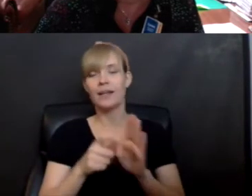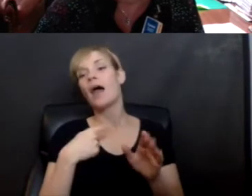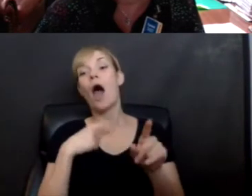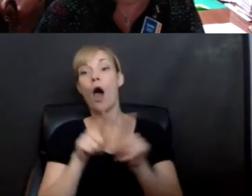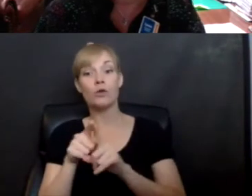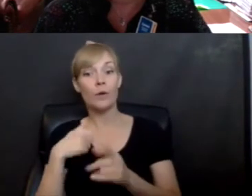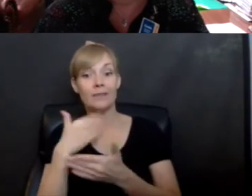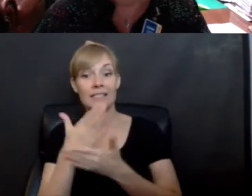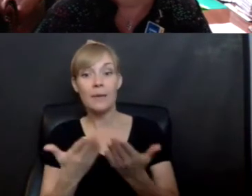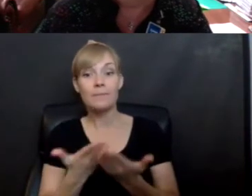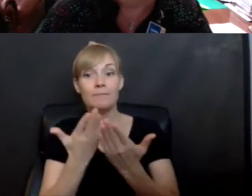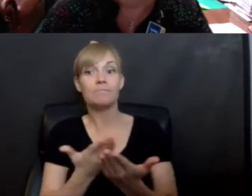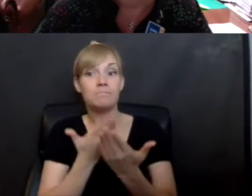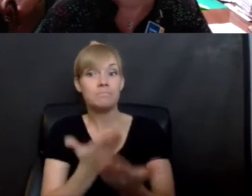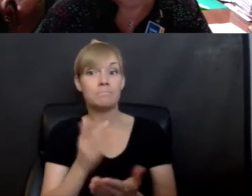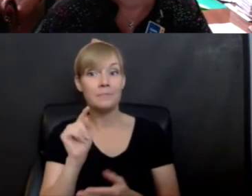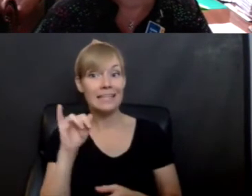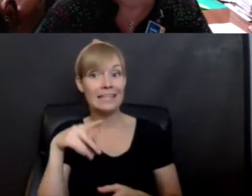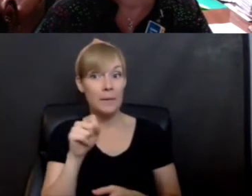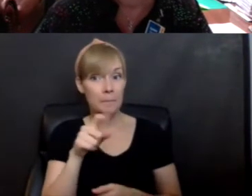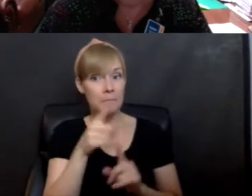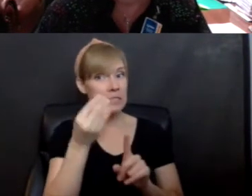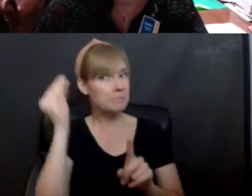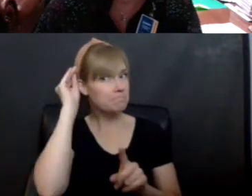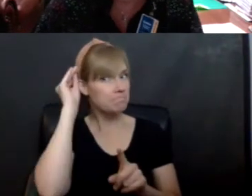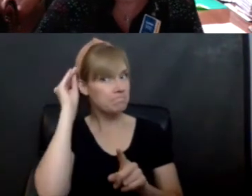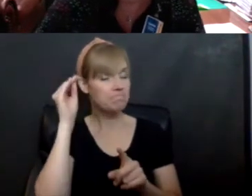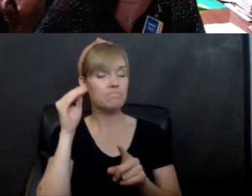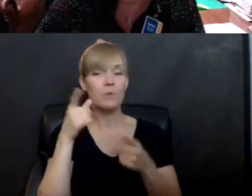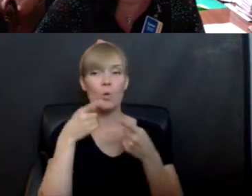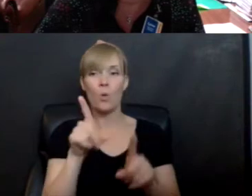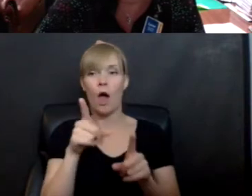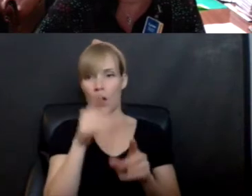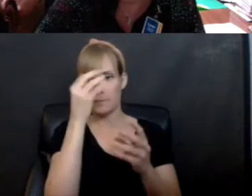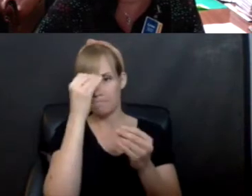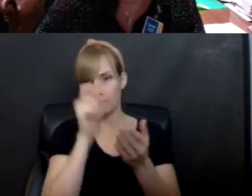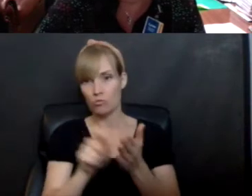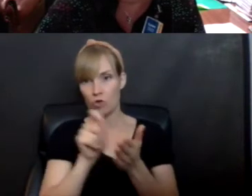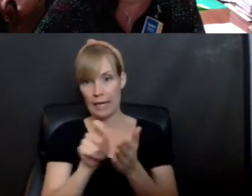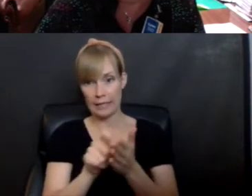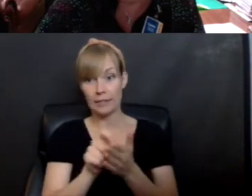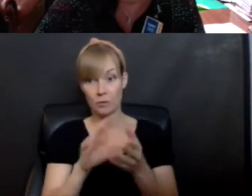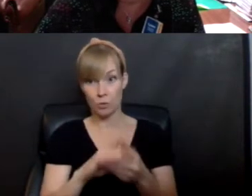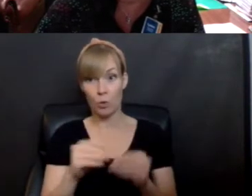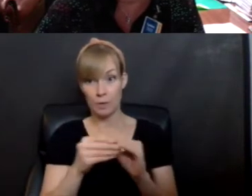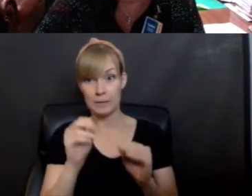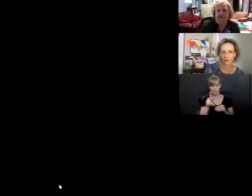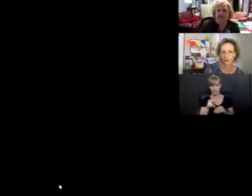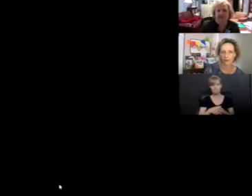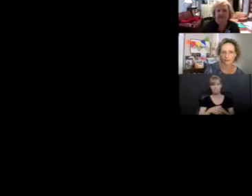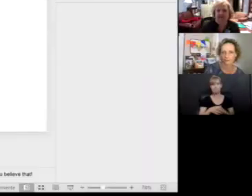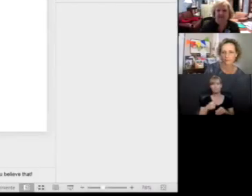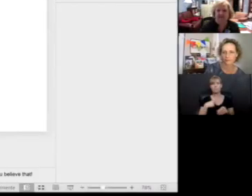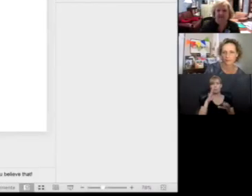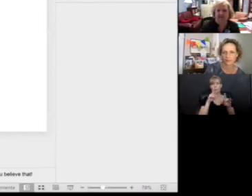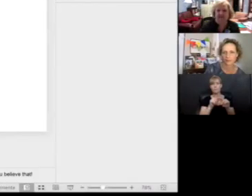to put into your tool basket of, of writing strategies. So let me pull that